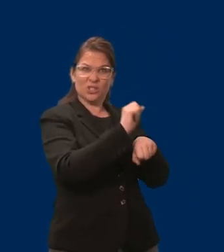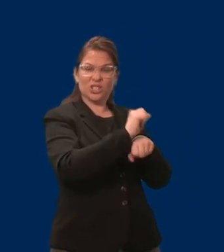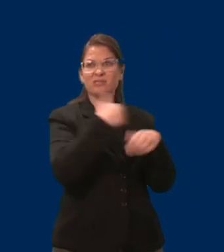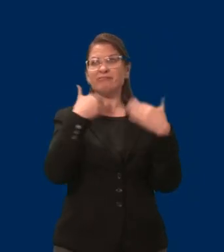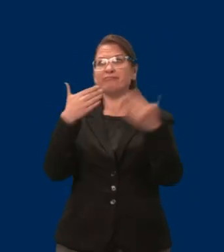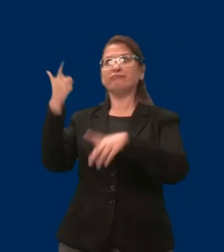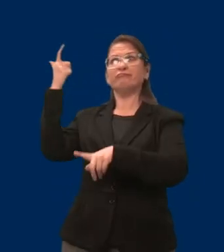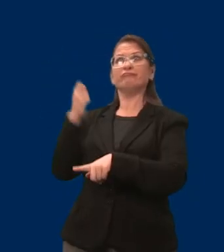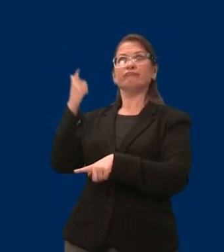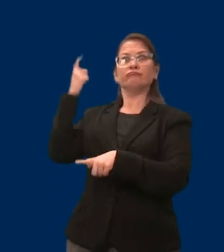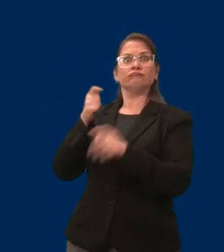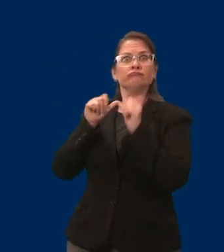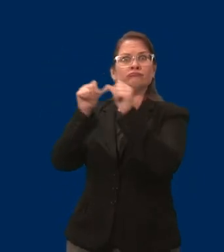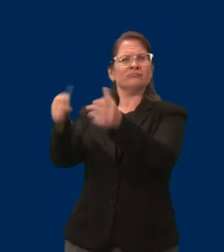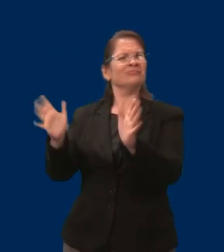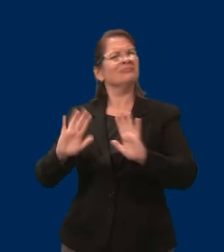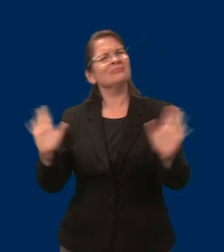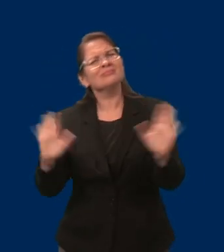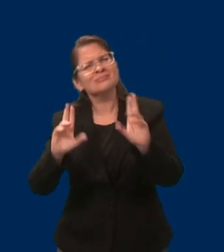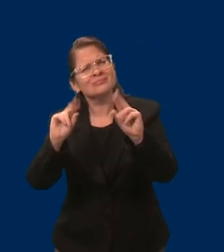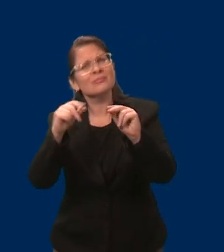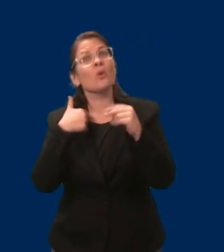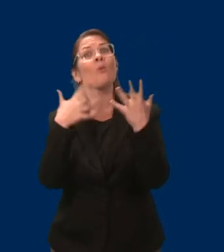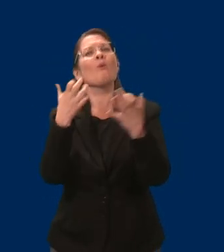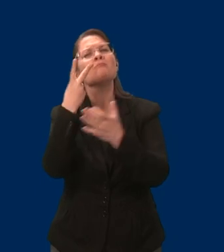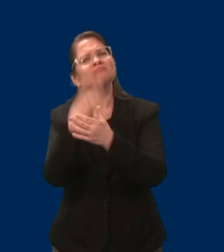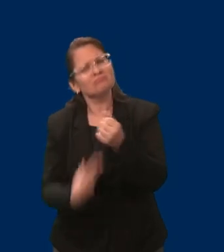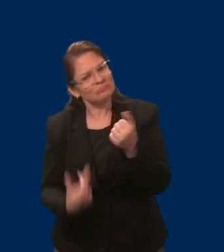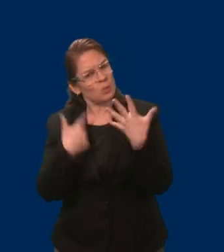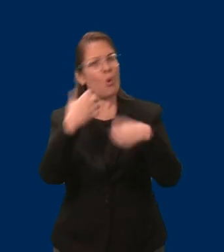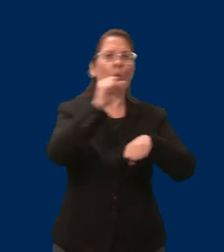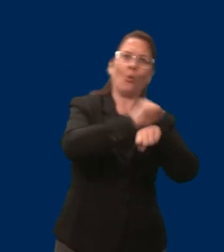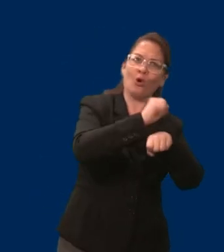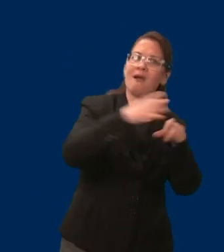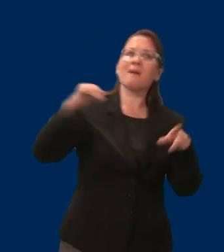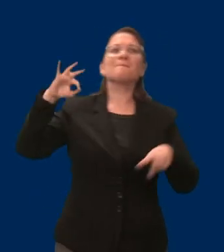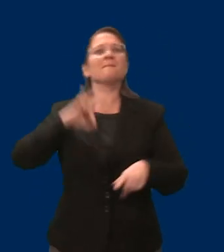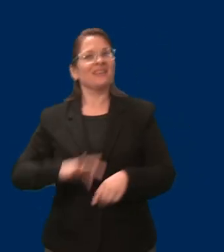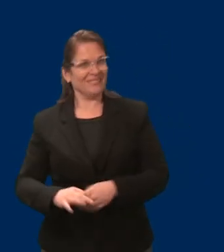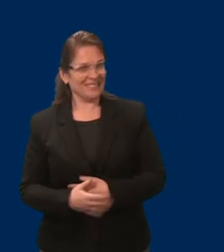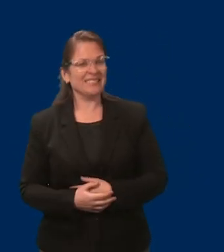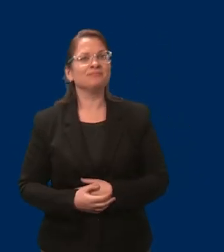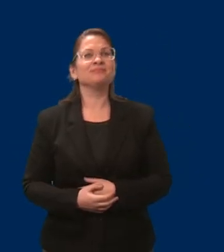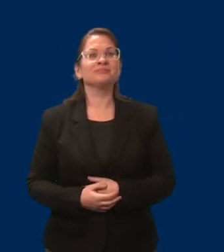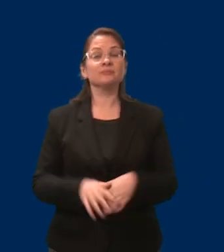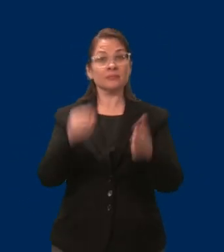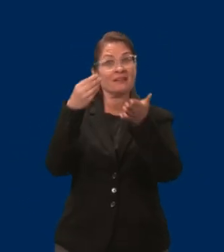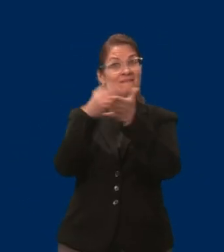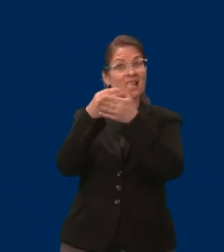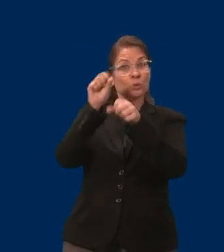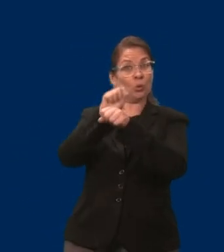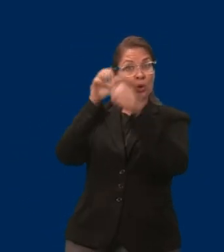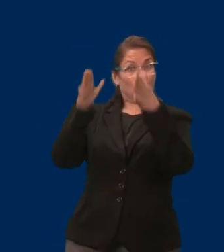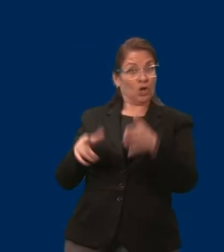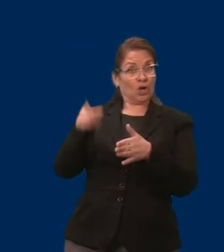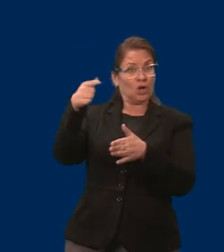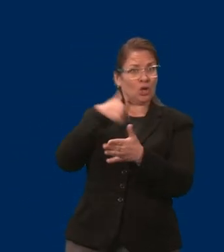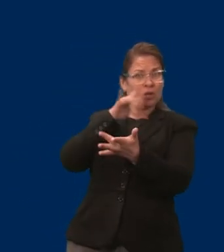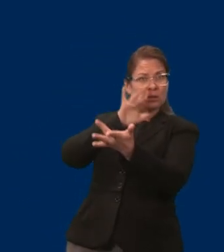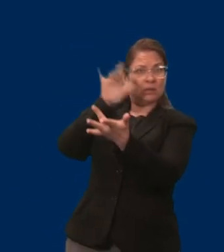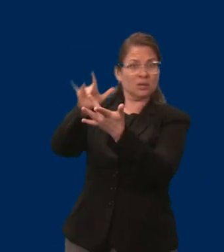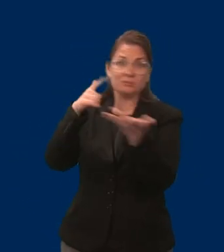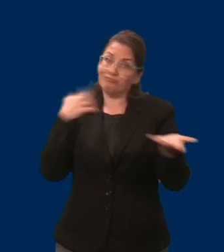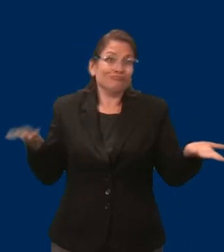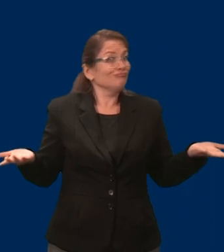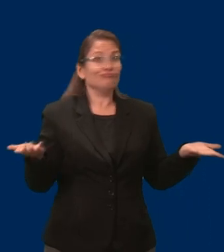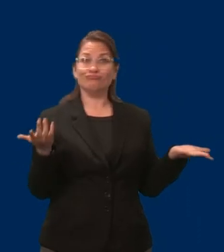When I called my county financial worker and told them my story, they said that there was nothing that they could do and offered to give me food